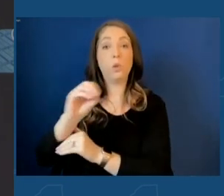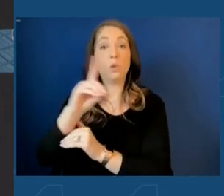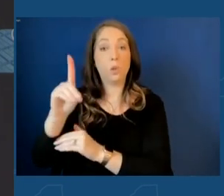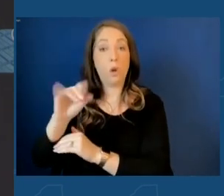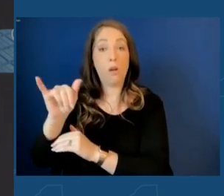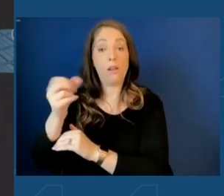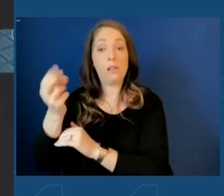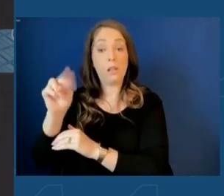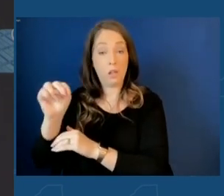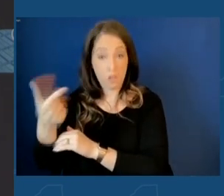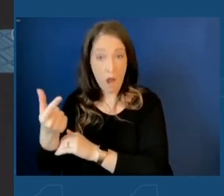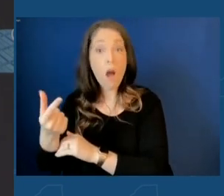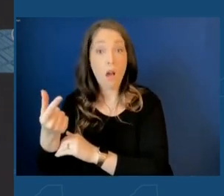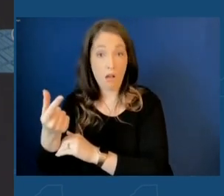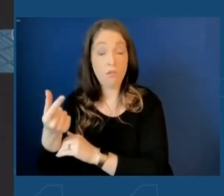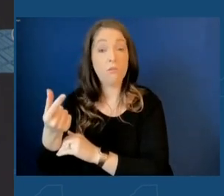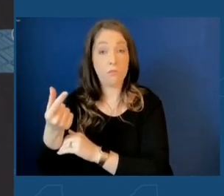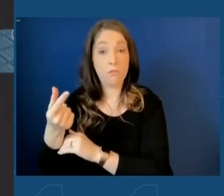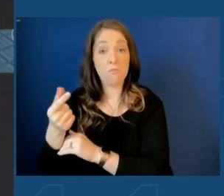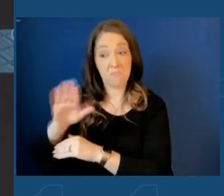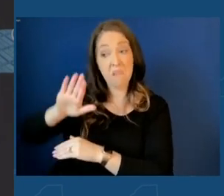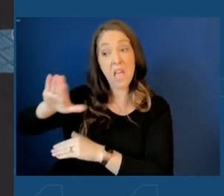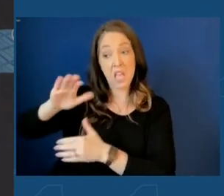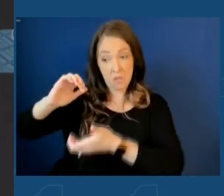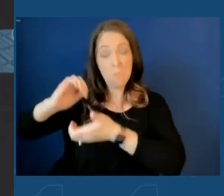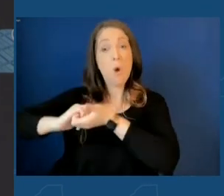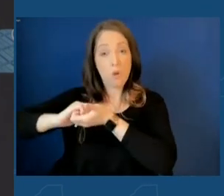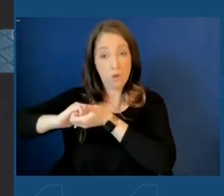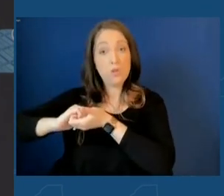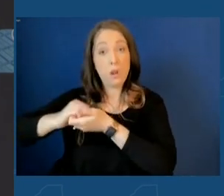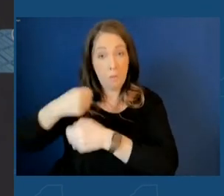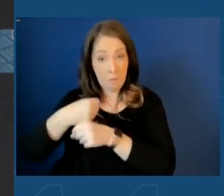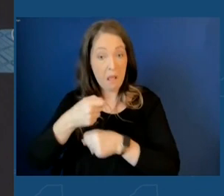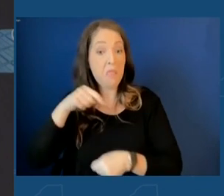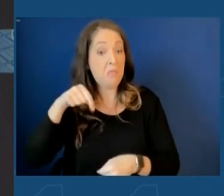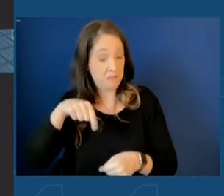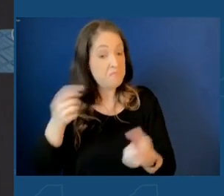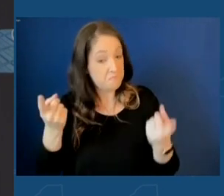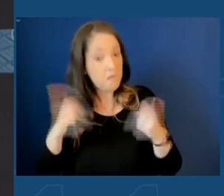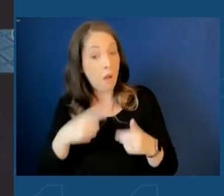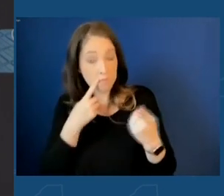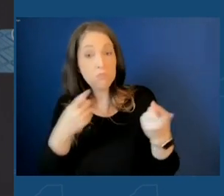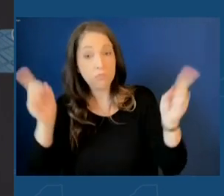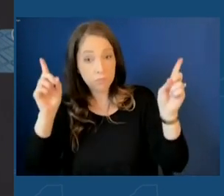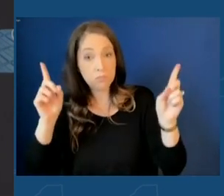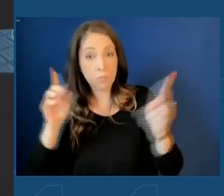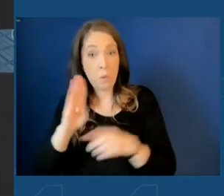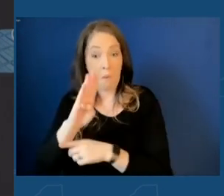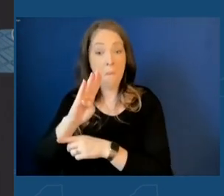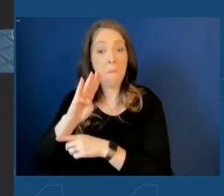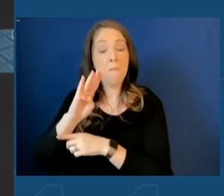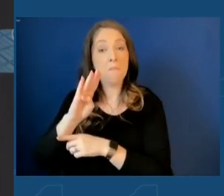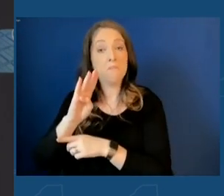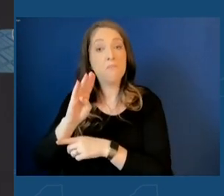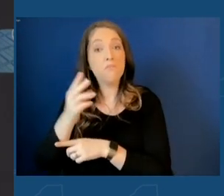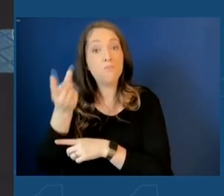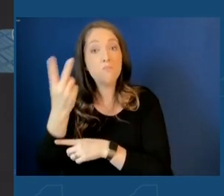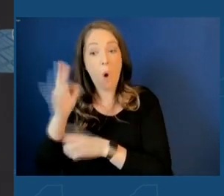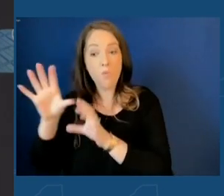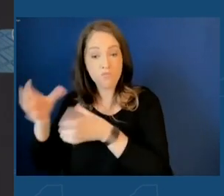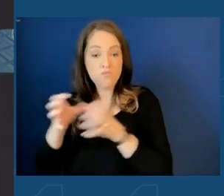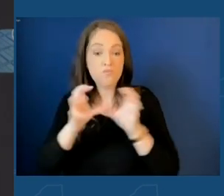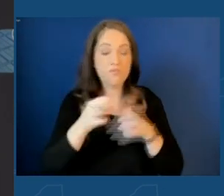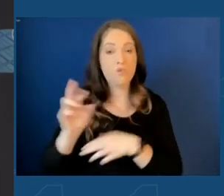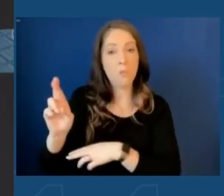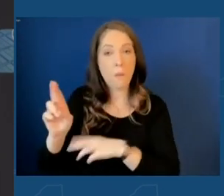Indiana, for his partnership in getting this done. It was bipartisan. And each of us had a vision